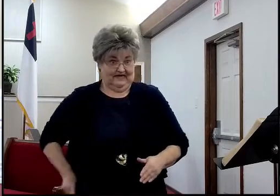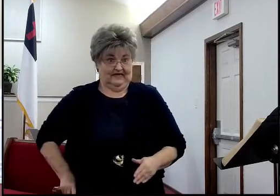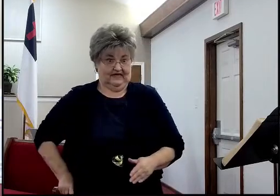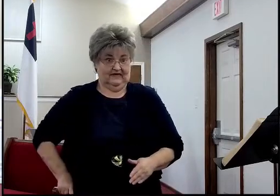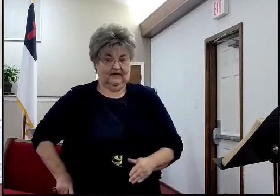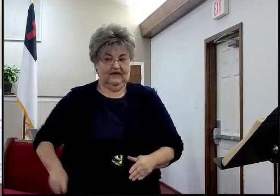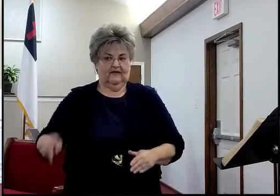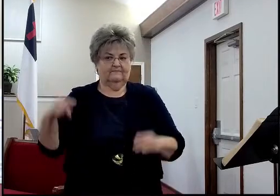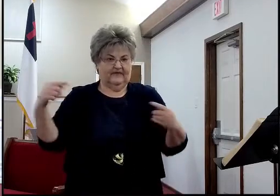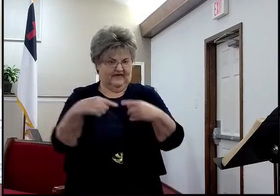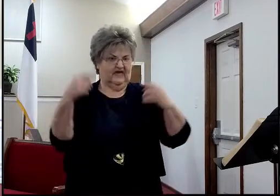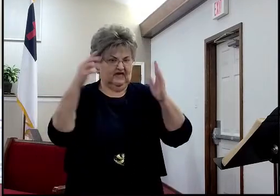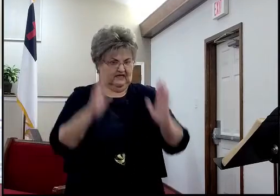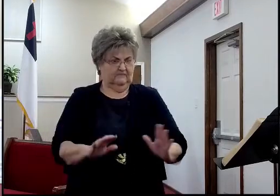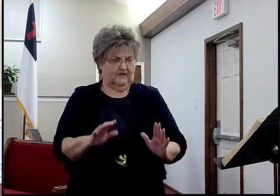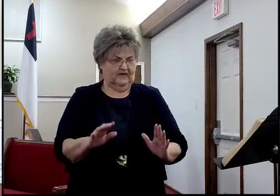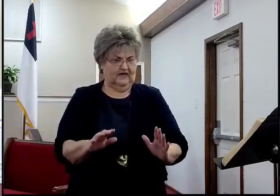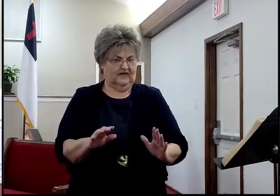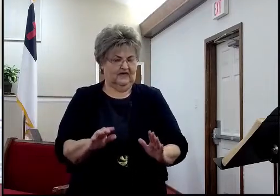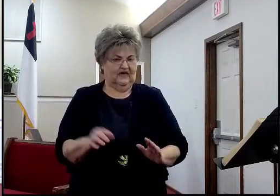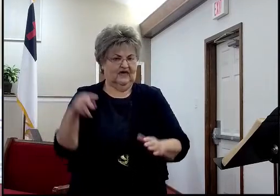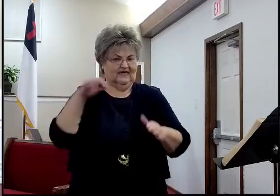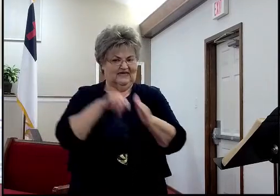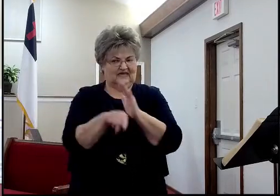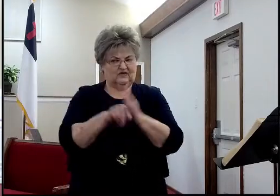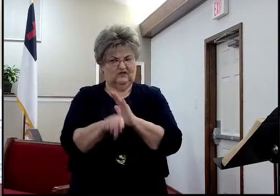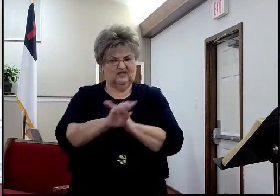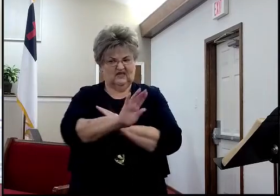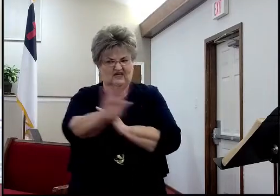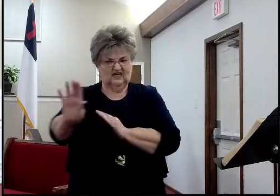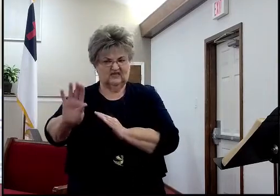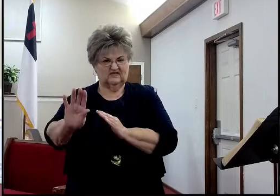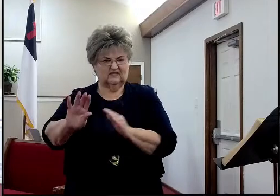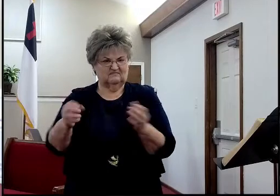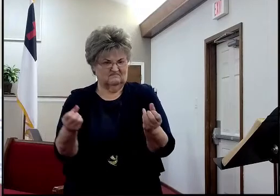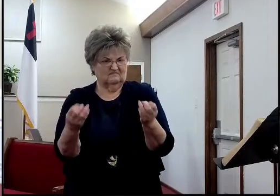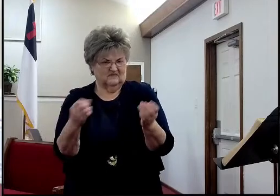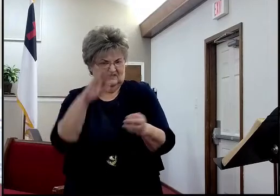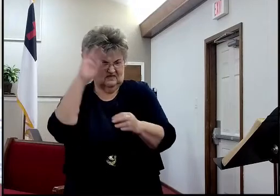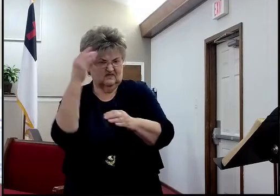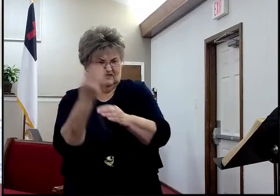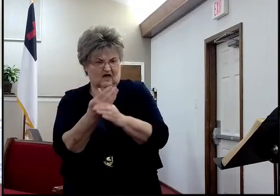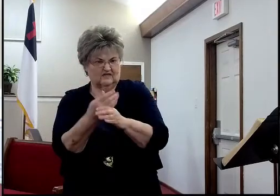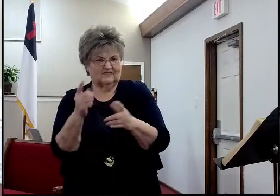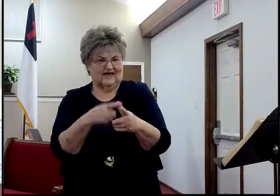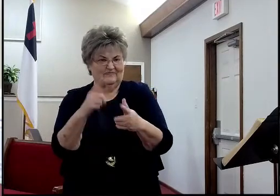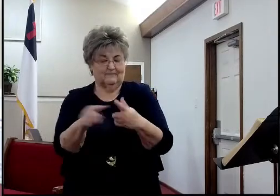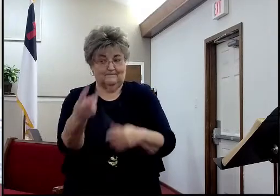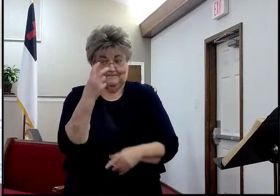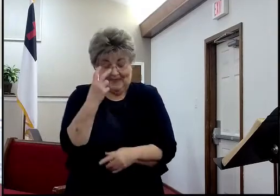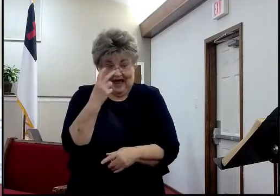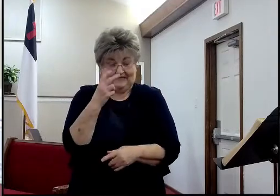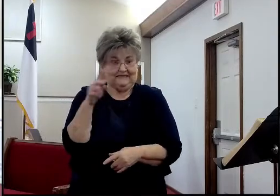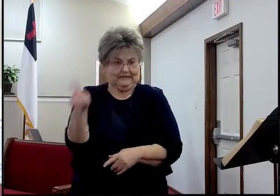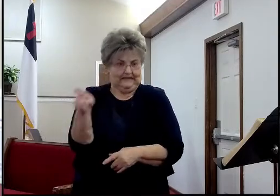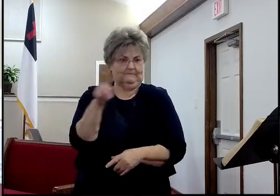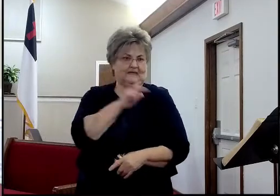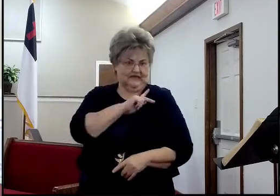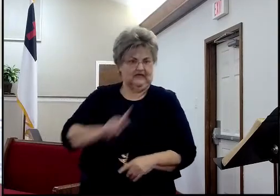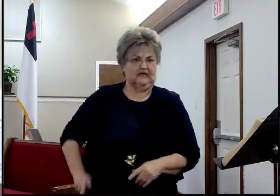out, and took him to Babylon. So, the last king of Israel, died, with all his sons.